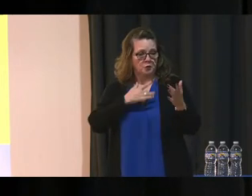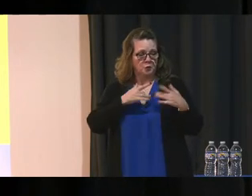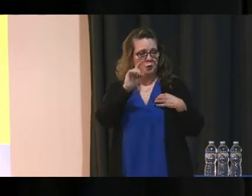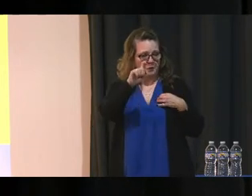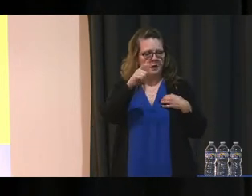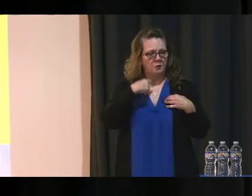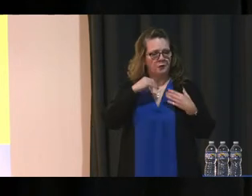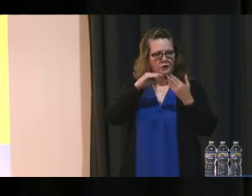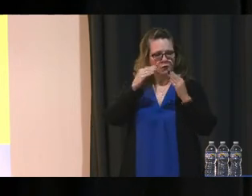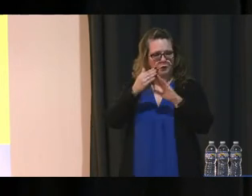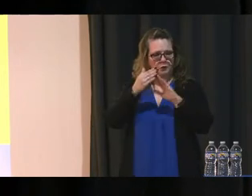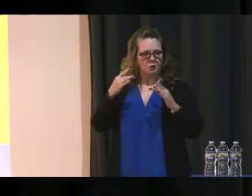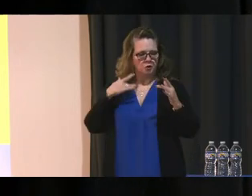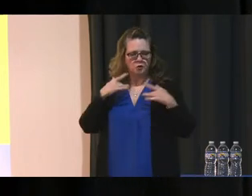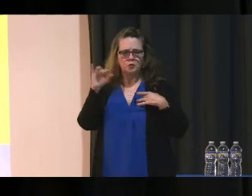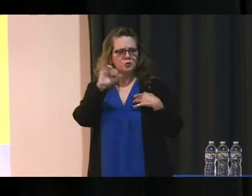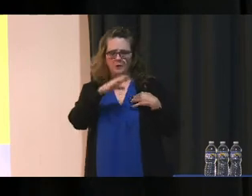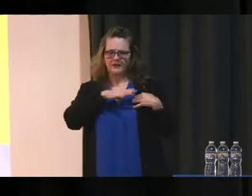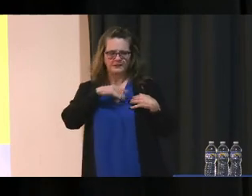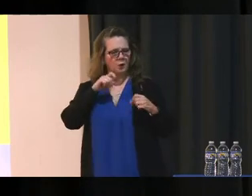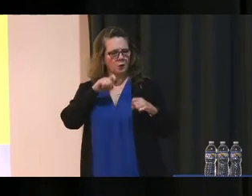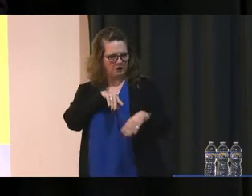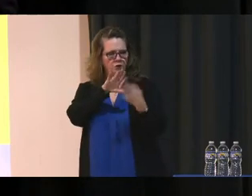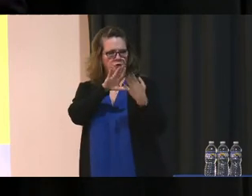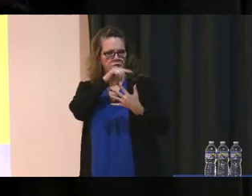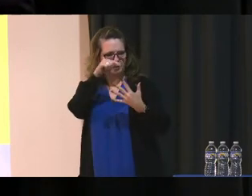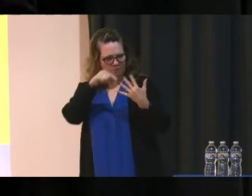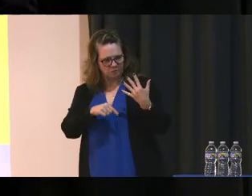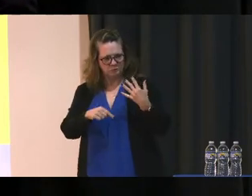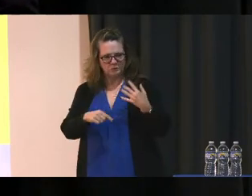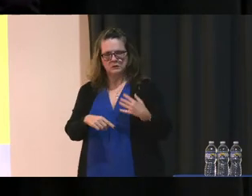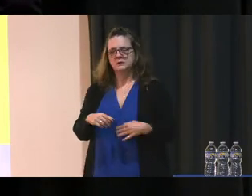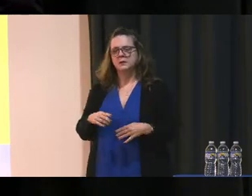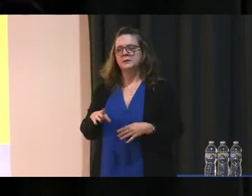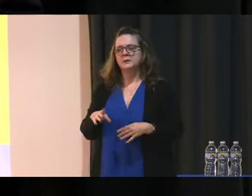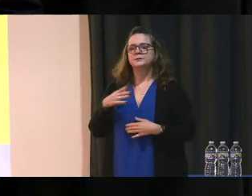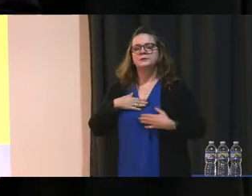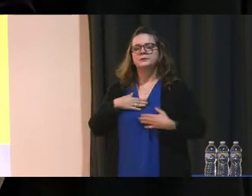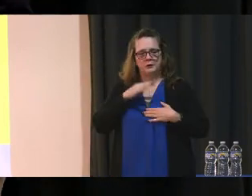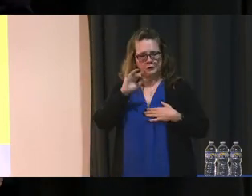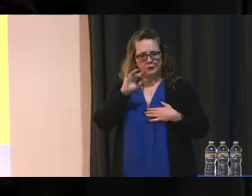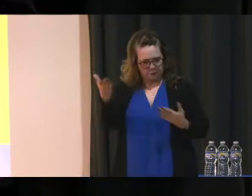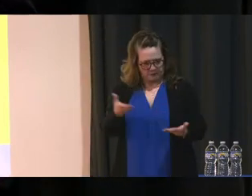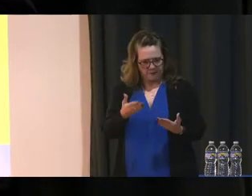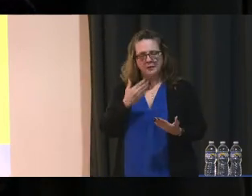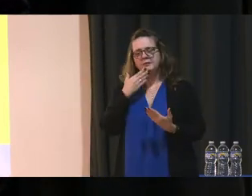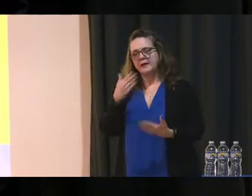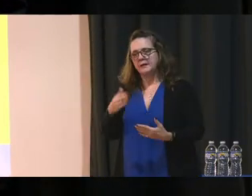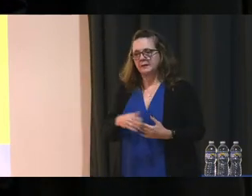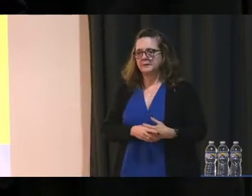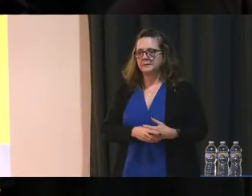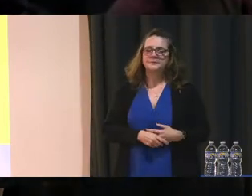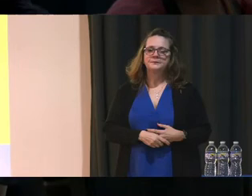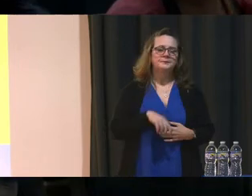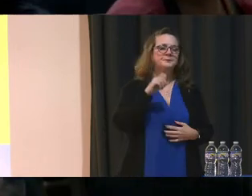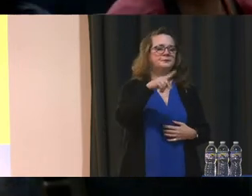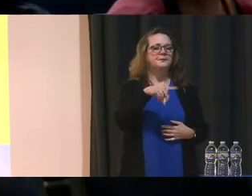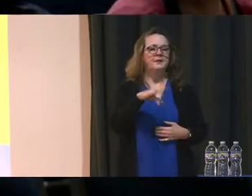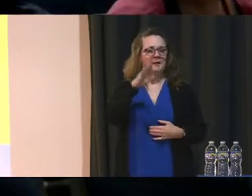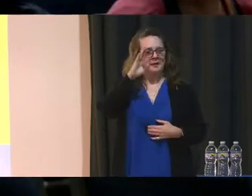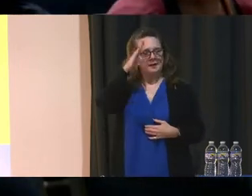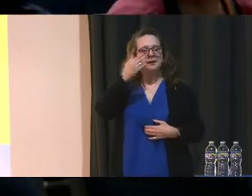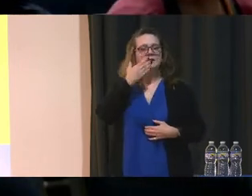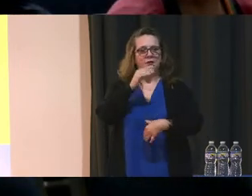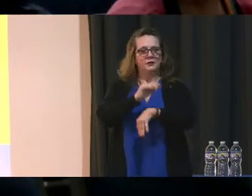and we want to address them. Thank you. Thank you. I appreciate you being here. Yes, ma'am. Hi. Good evening. Thank you so